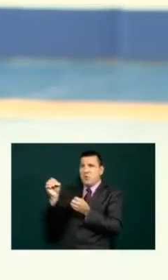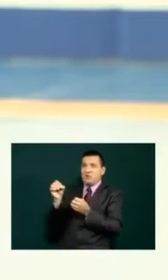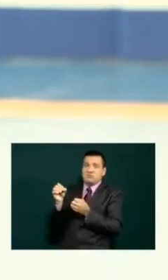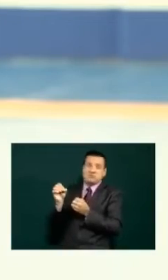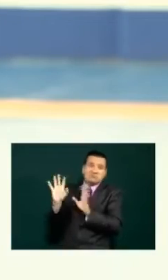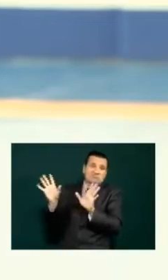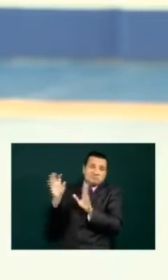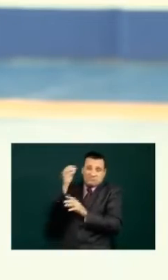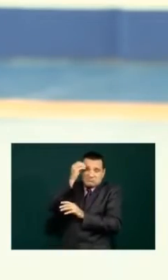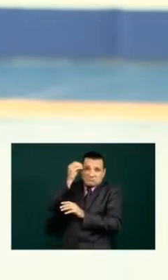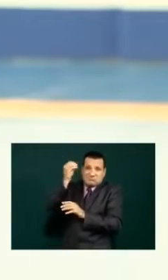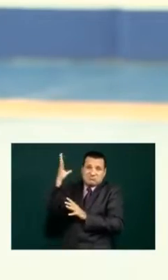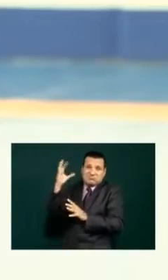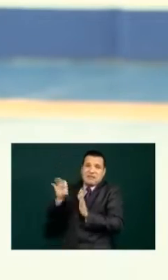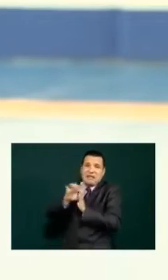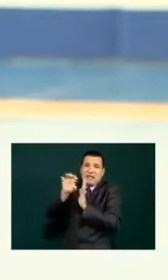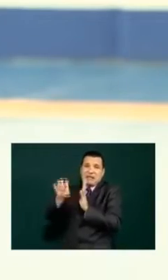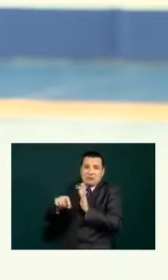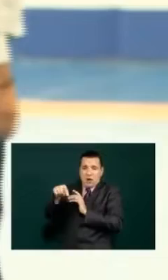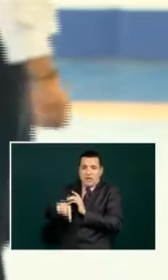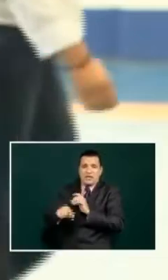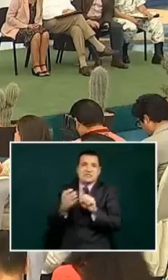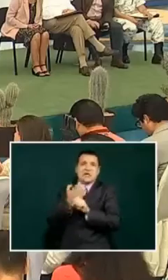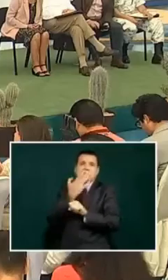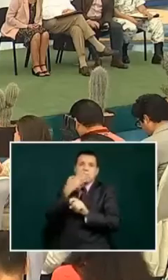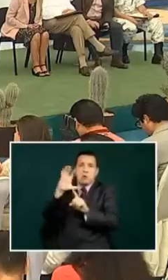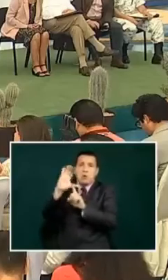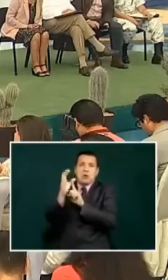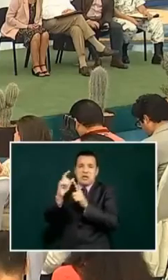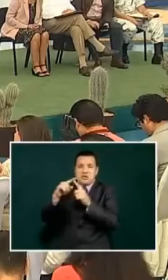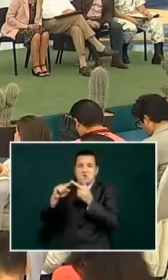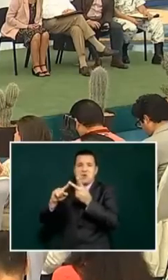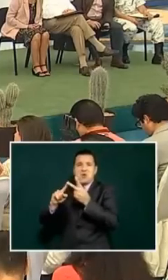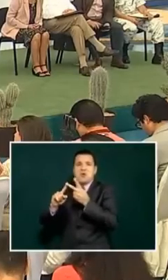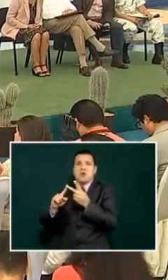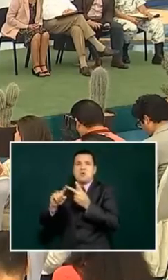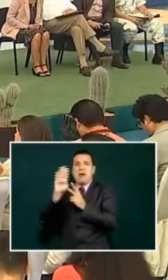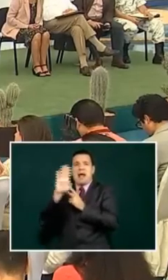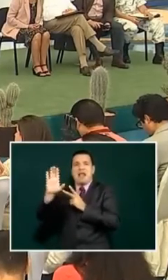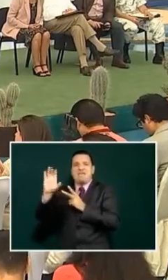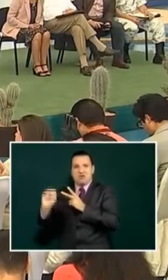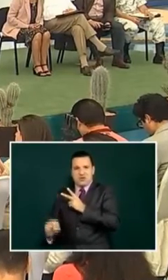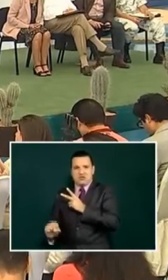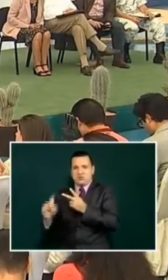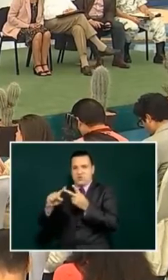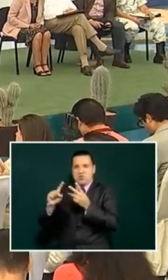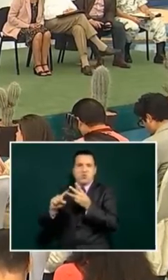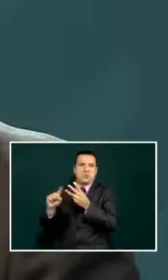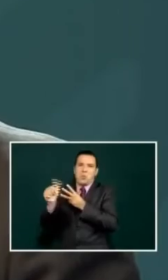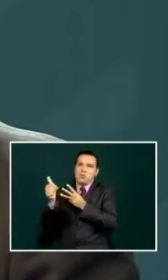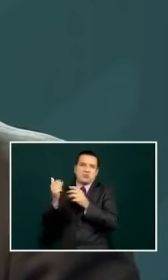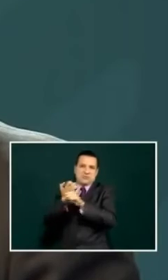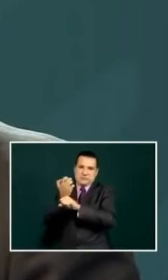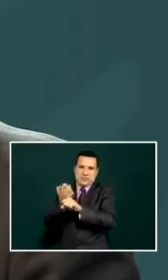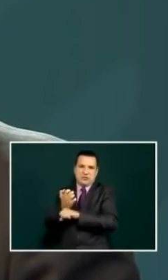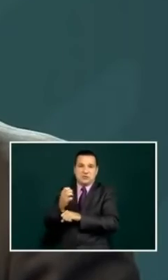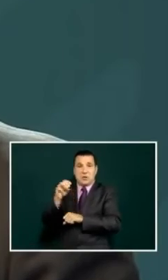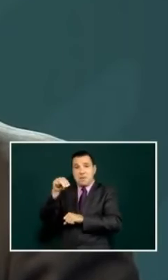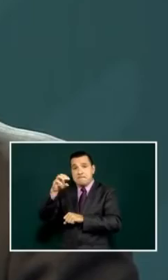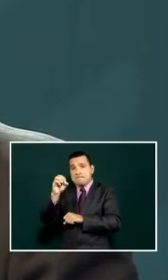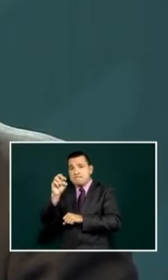give it as a loss like in case of sonora in baja california where morena has